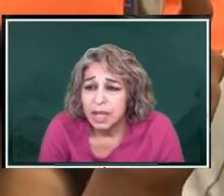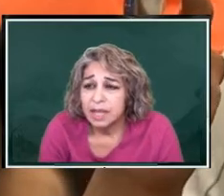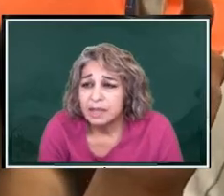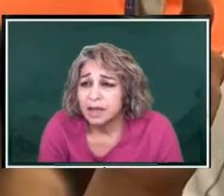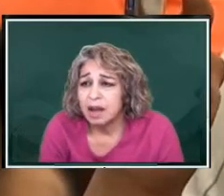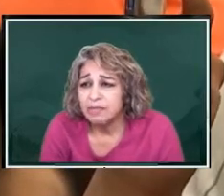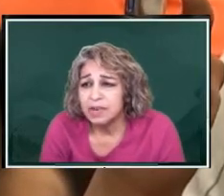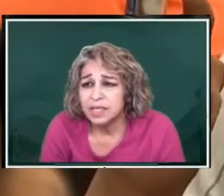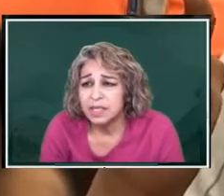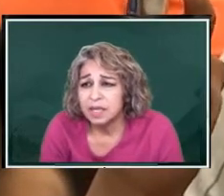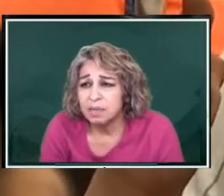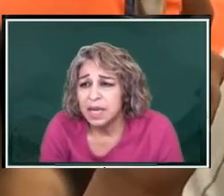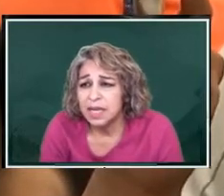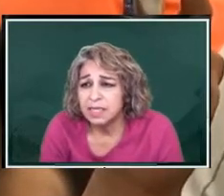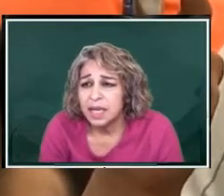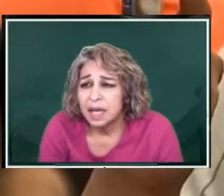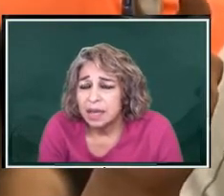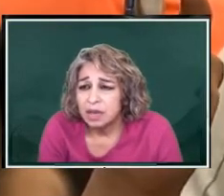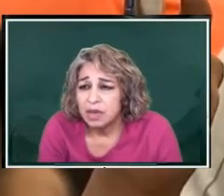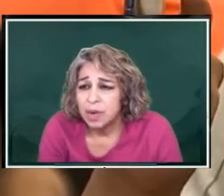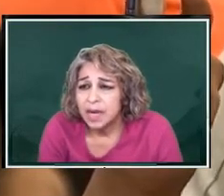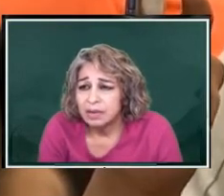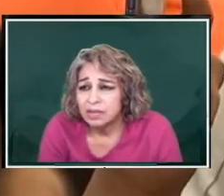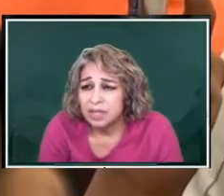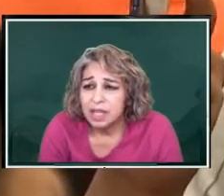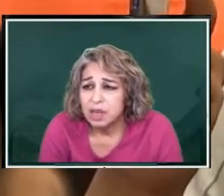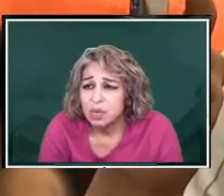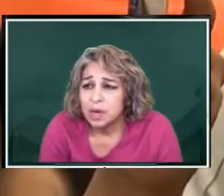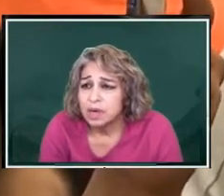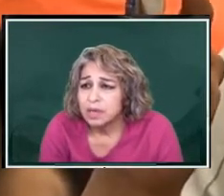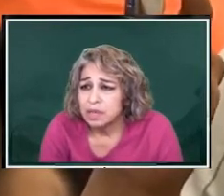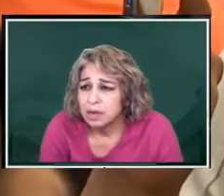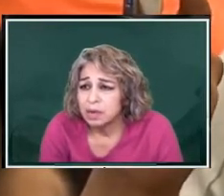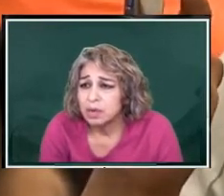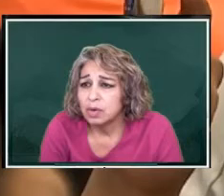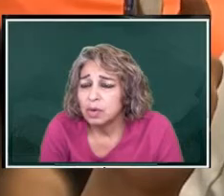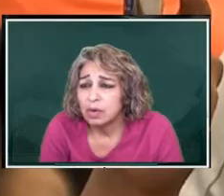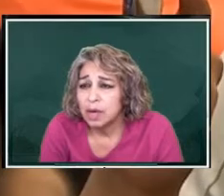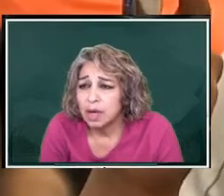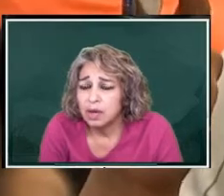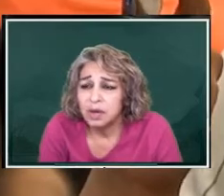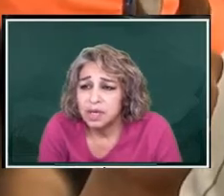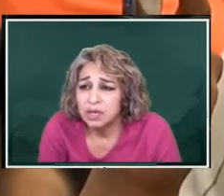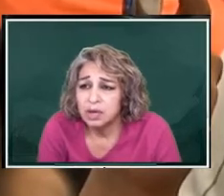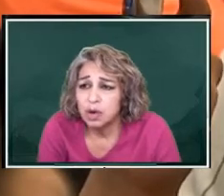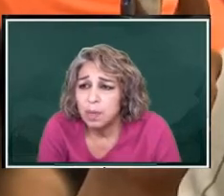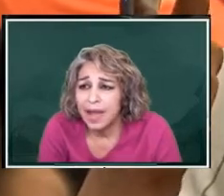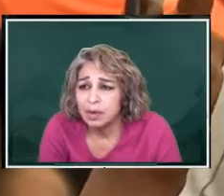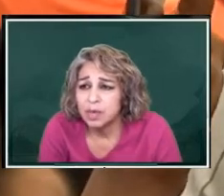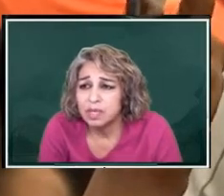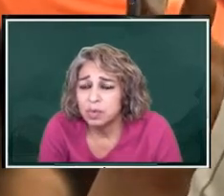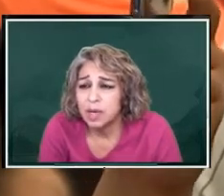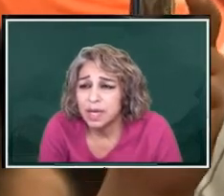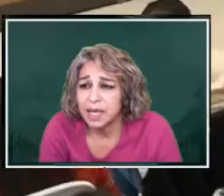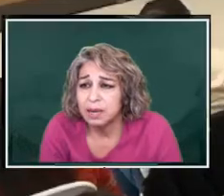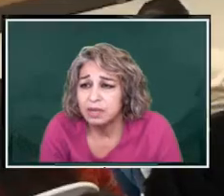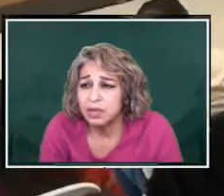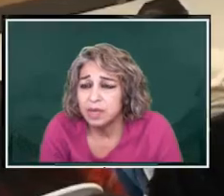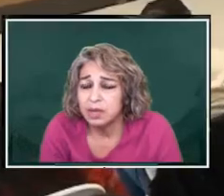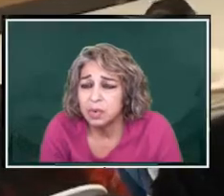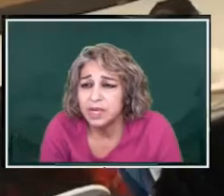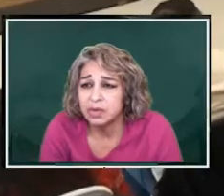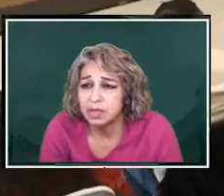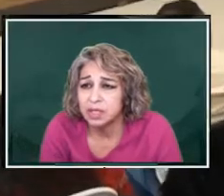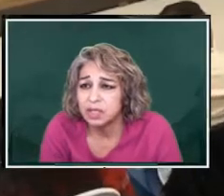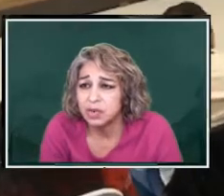and the conferences and meetings you announced that you weren't going to go backwards when it came